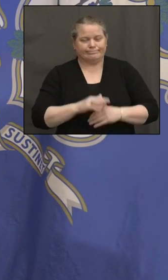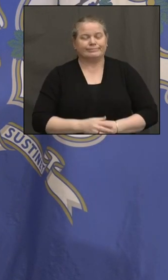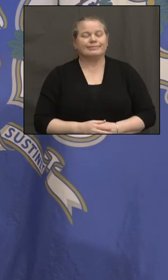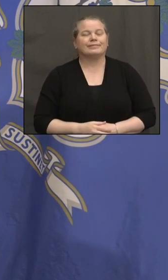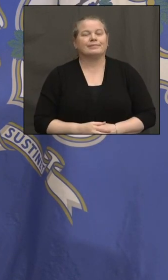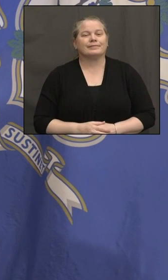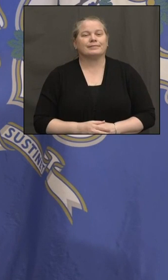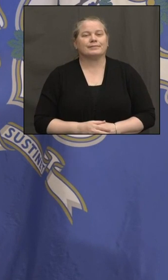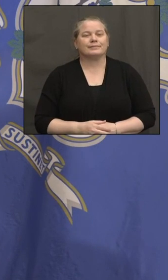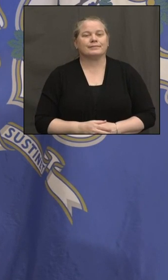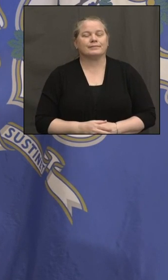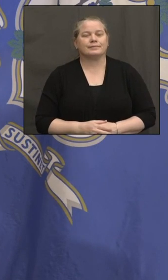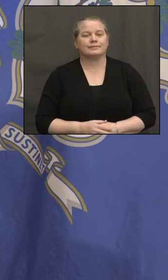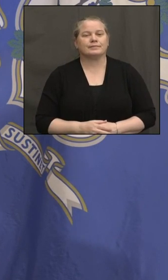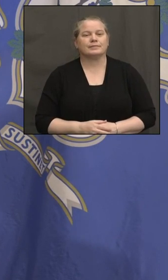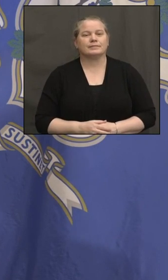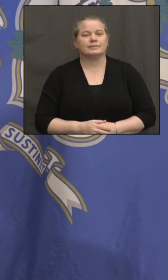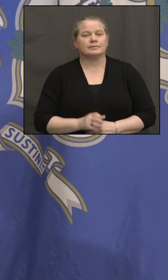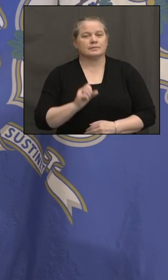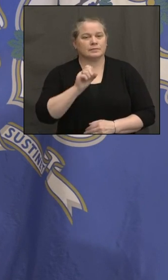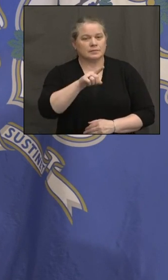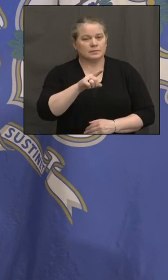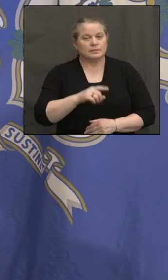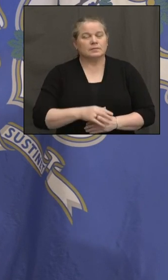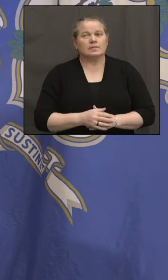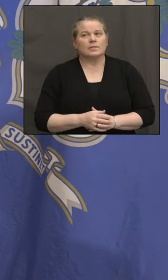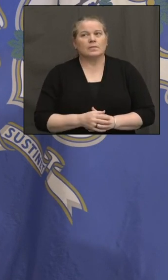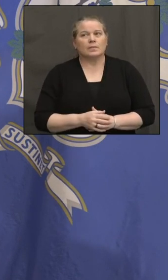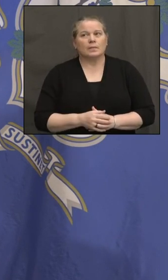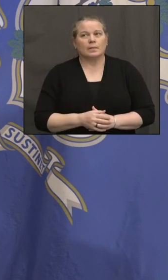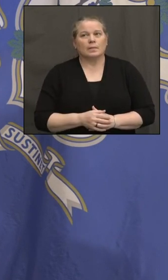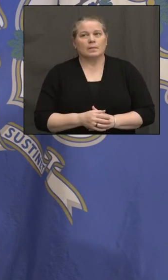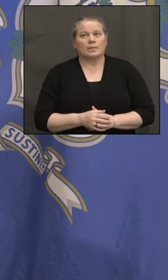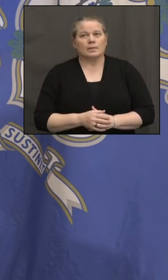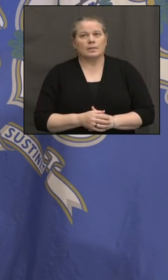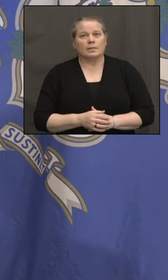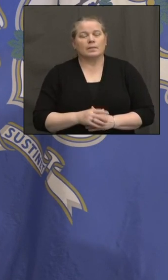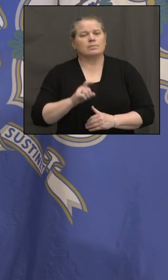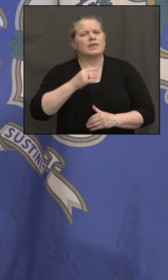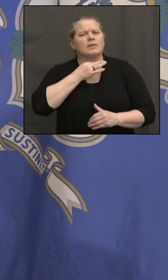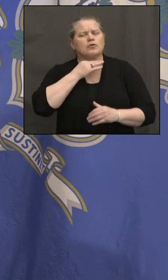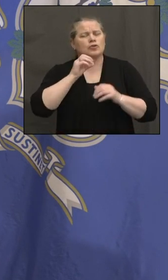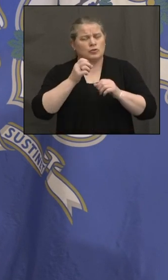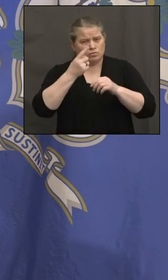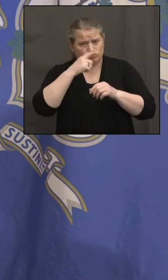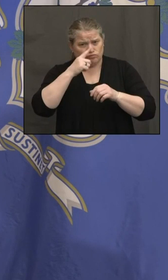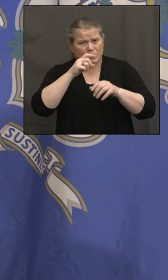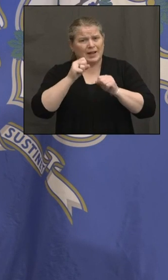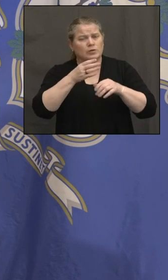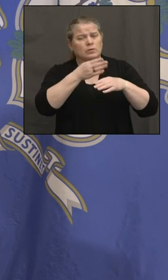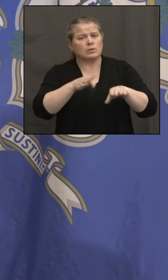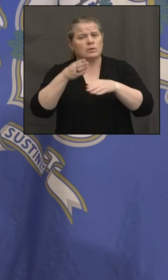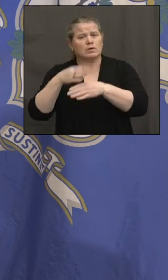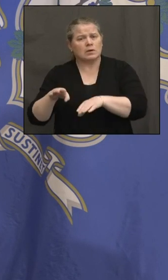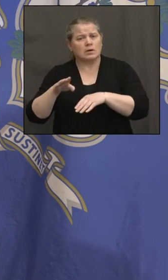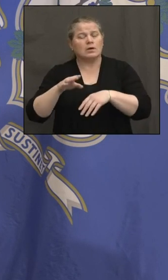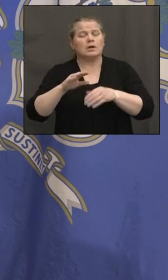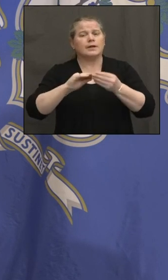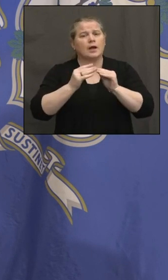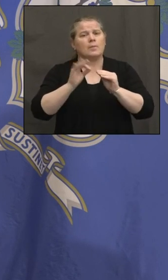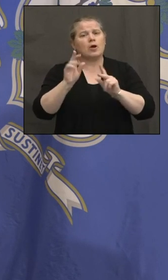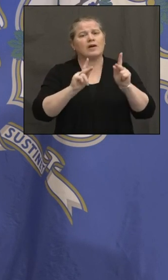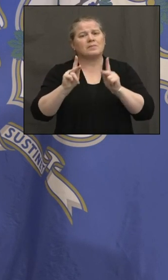we know how many of the fully vaccinated, can you give us a breakdown between Johnson and Johnson and the other two vaccinations? There's, what, about